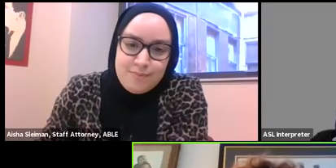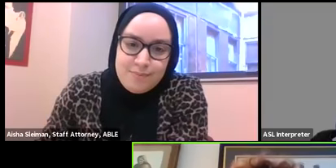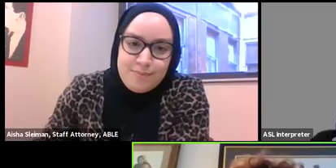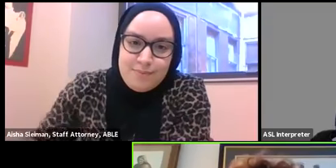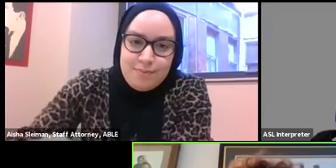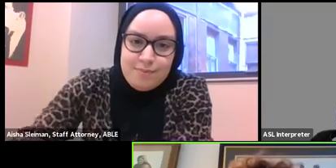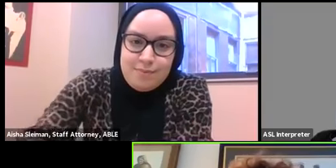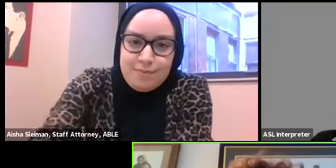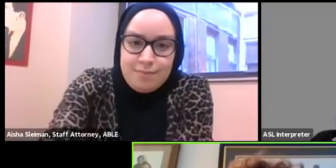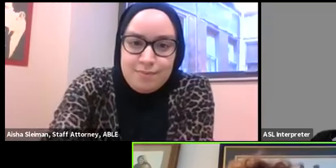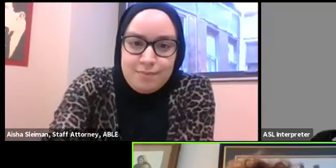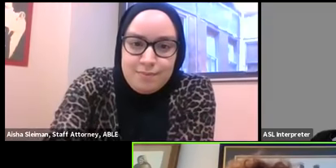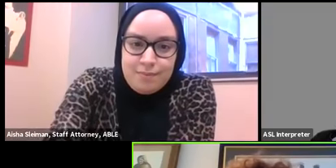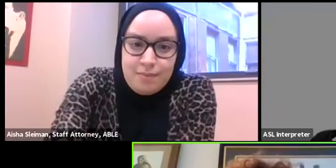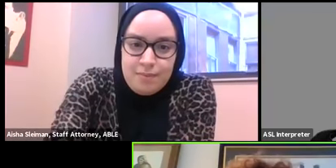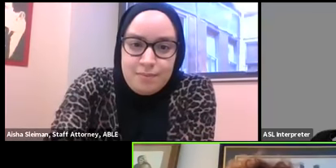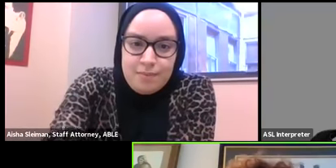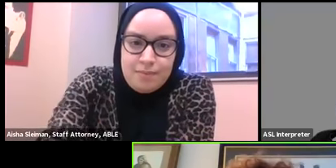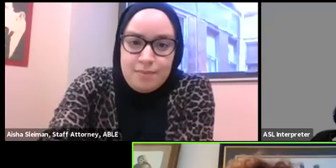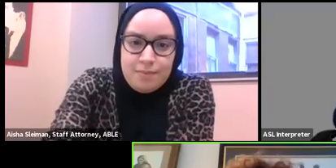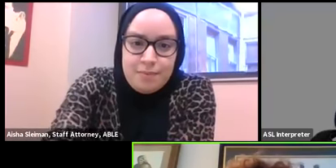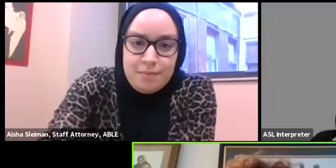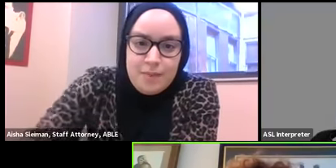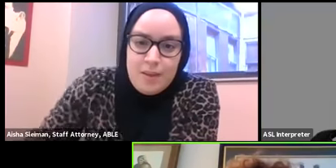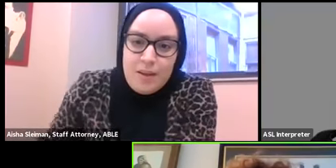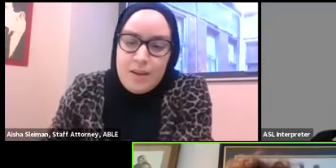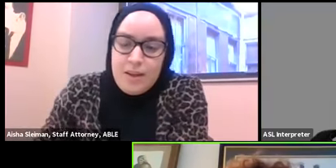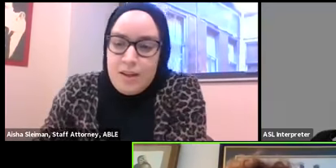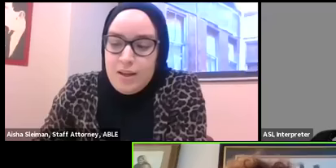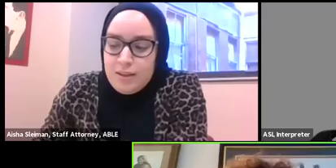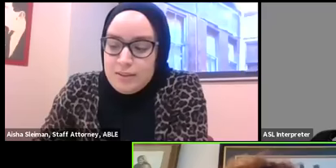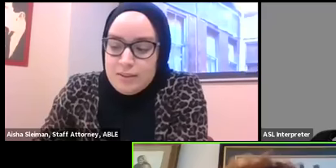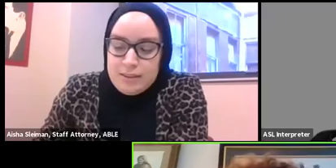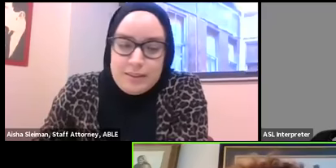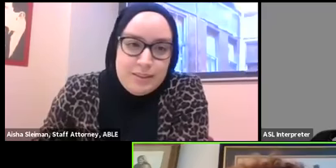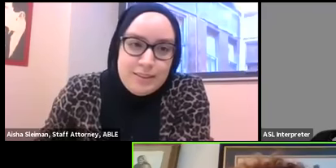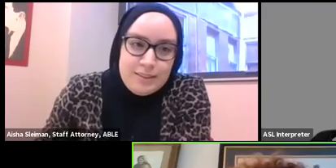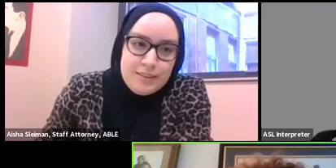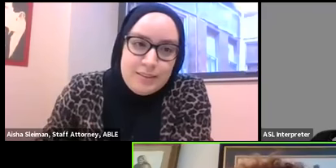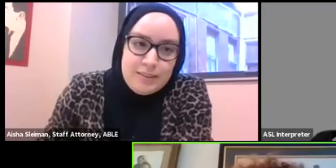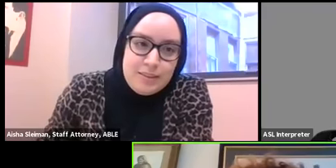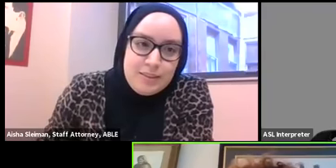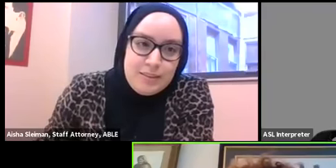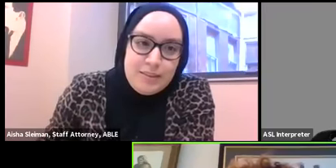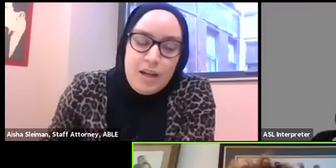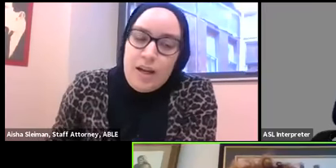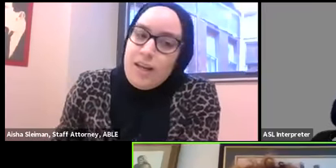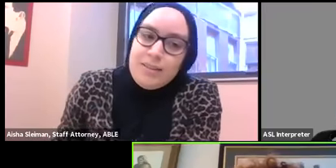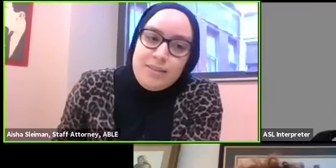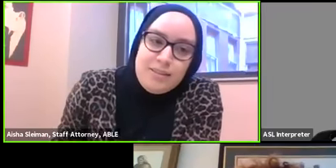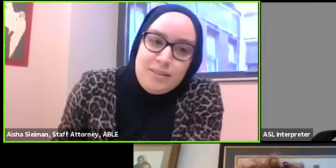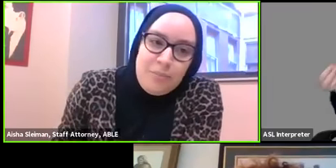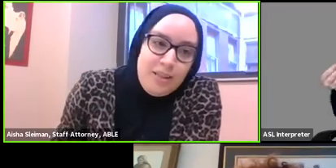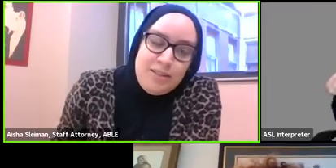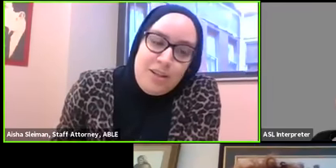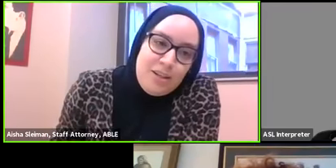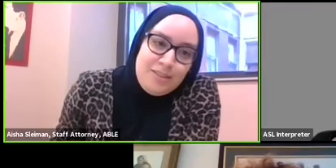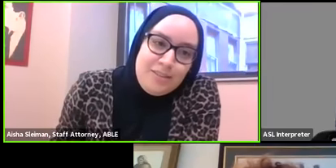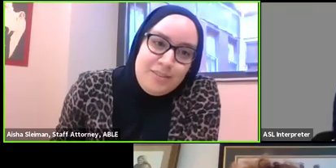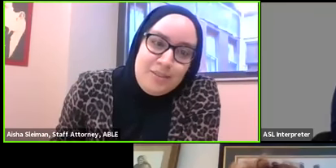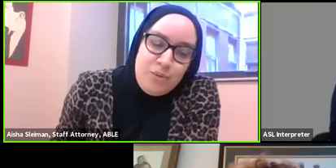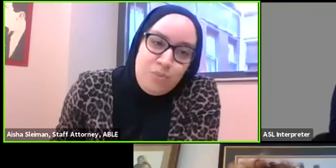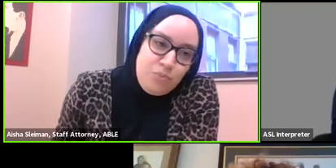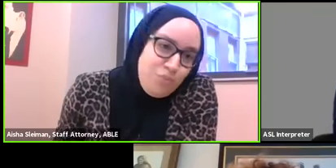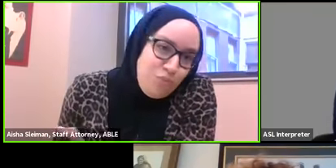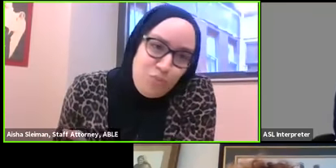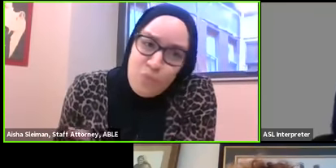landlord still evict you even though you told him that you're out of work and you're still waiting and you're waiting for your stimulus check it depends on